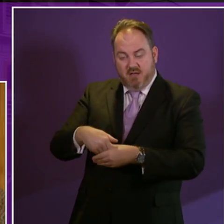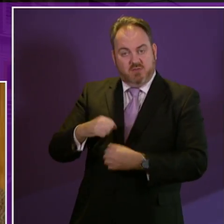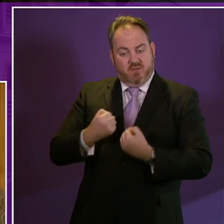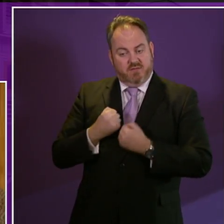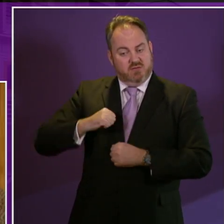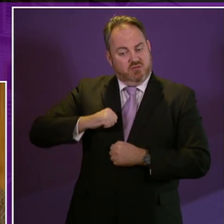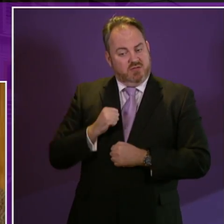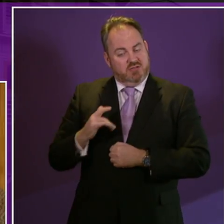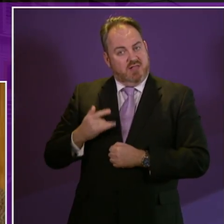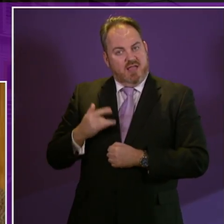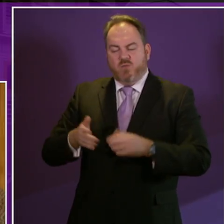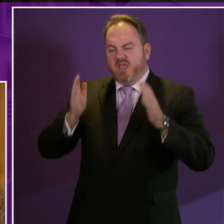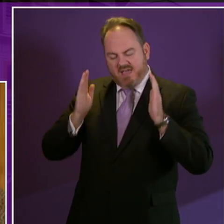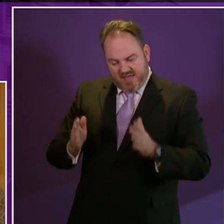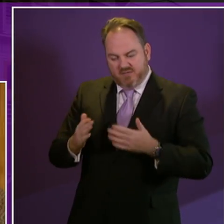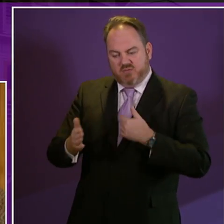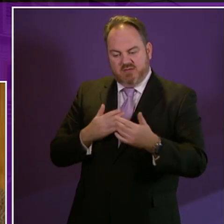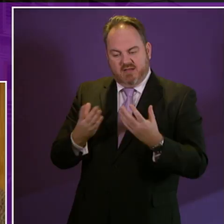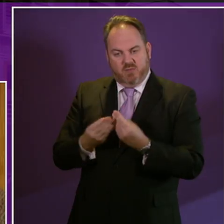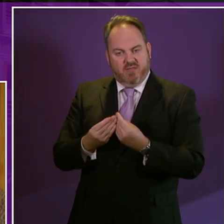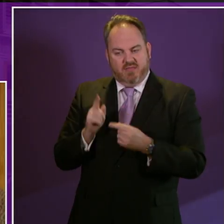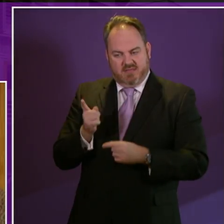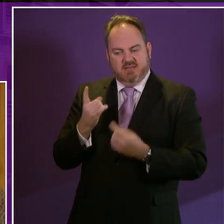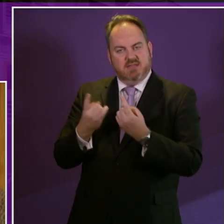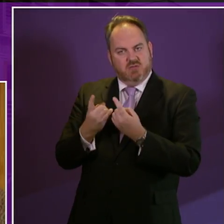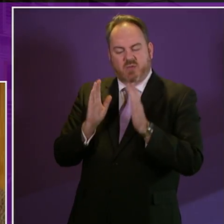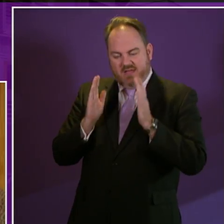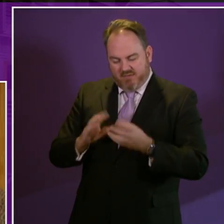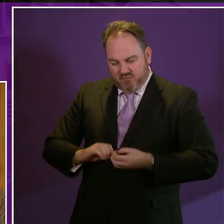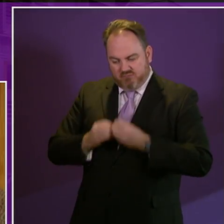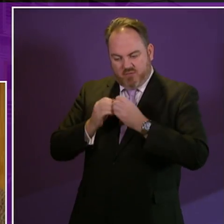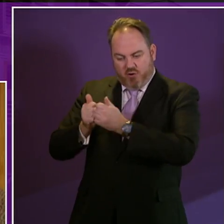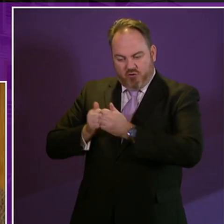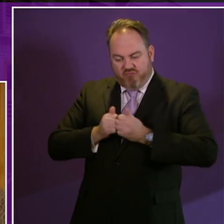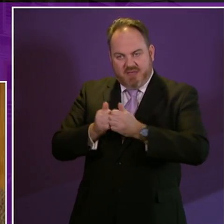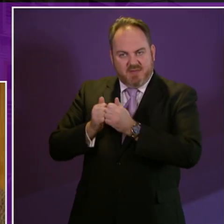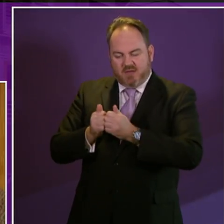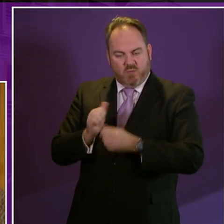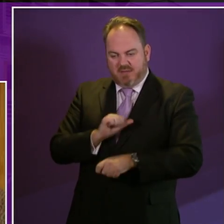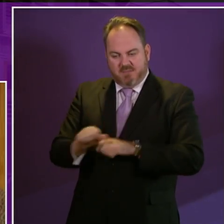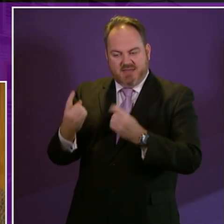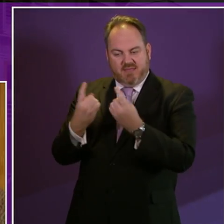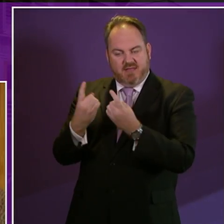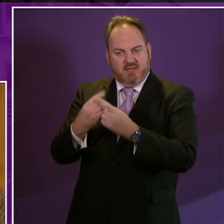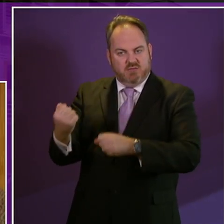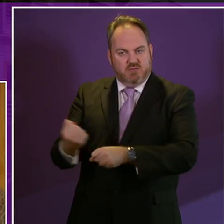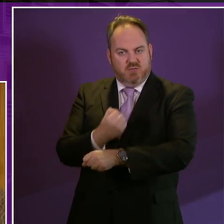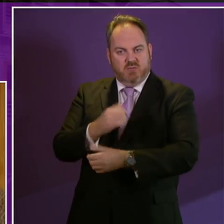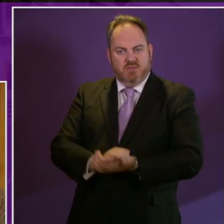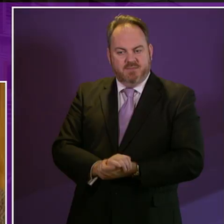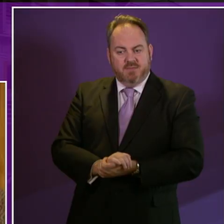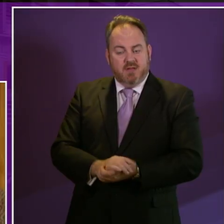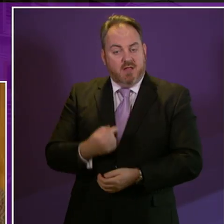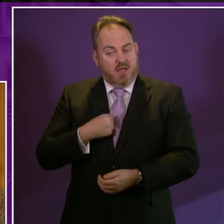that we deliver on this issue and reach some consensus on how best to do so whilst I